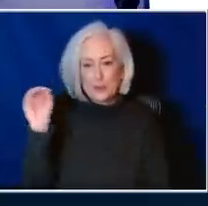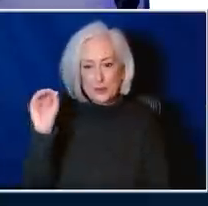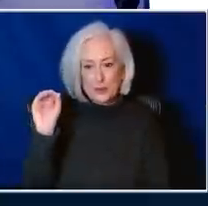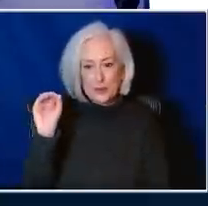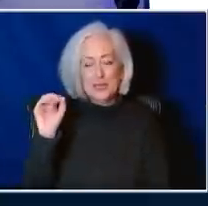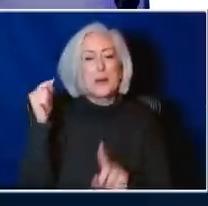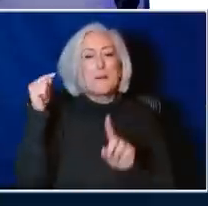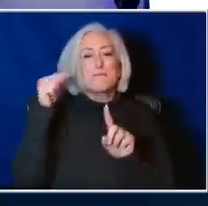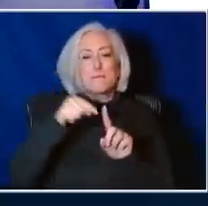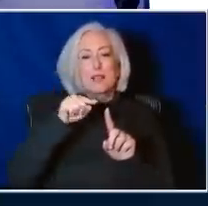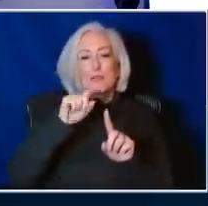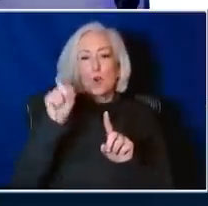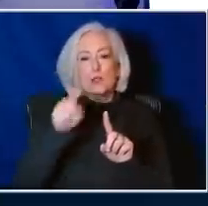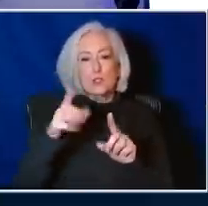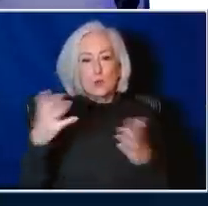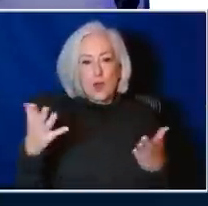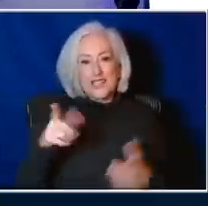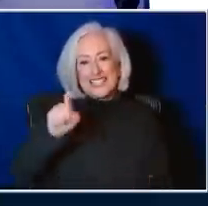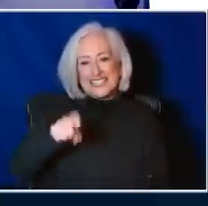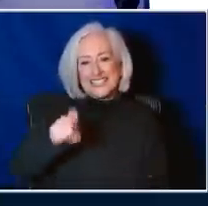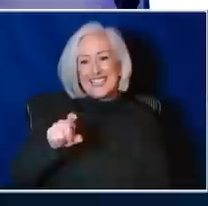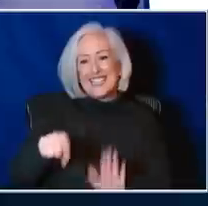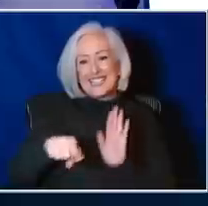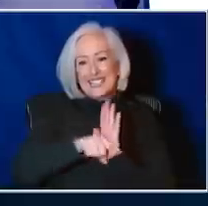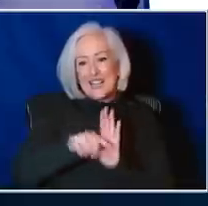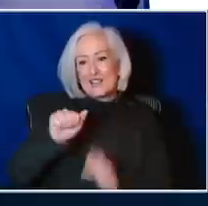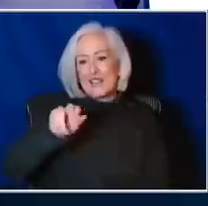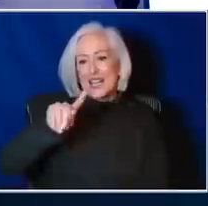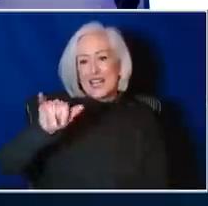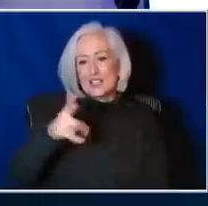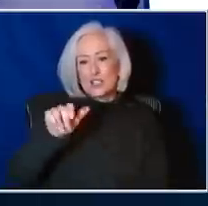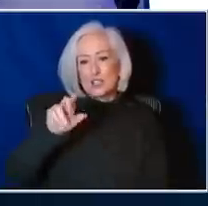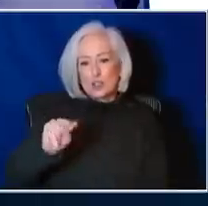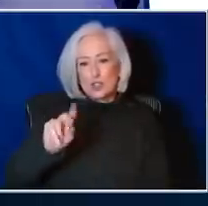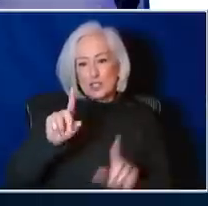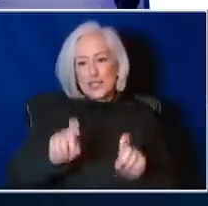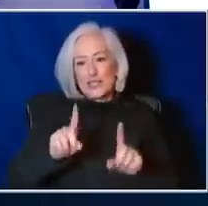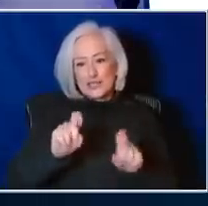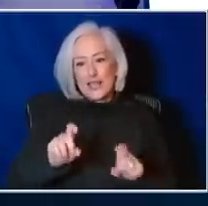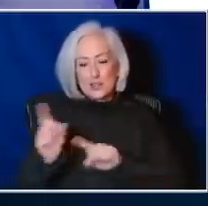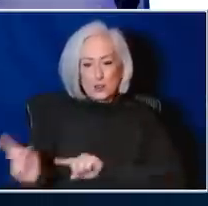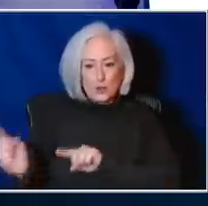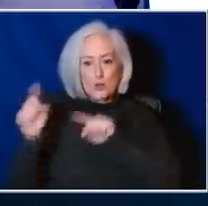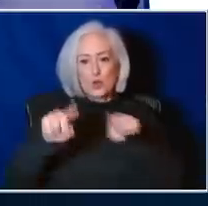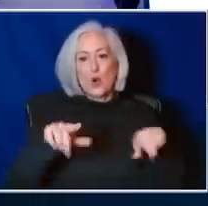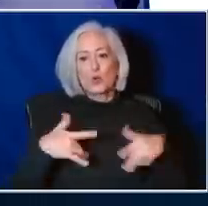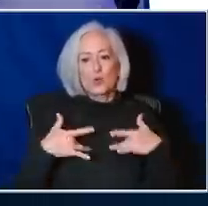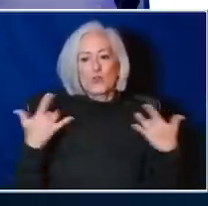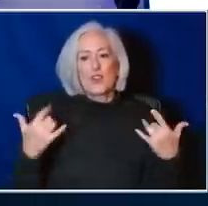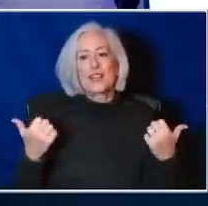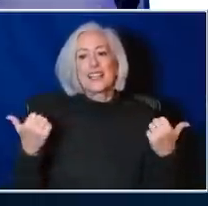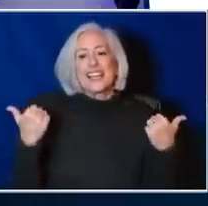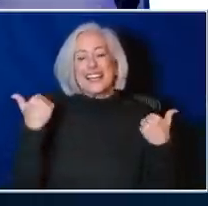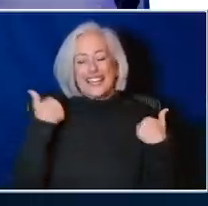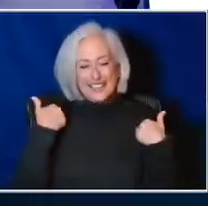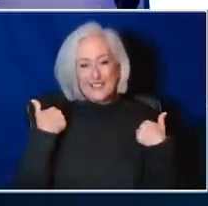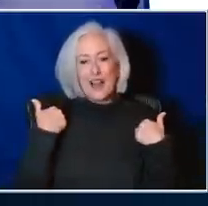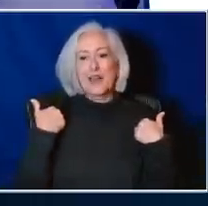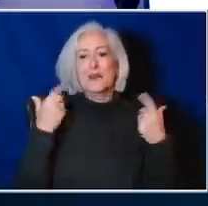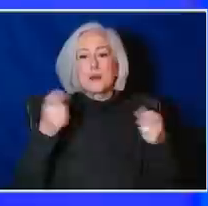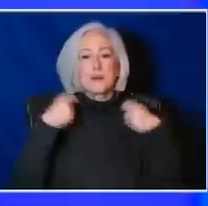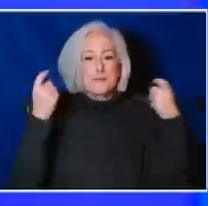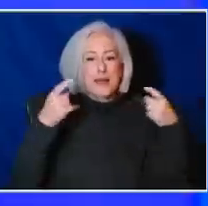a negative antigen test in order to attend an event if I'm masked and distancing? There's a celebration tomorrow.